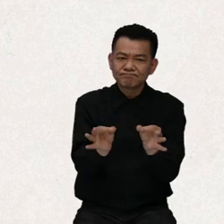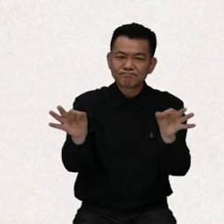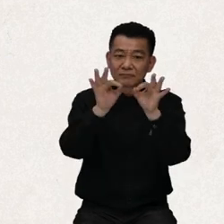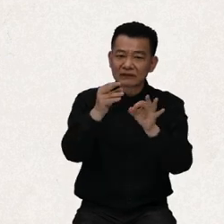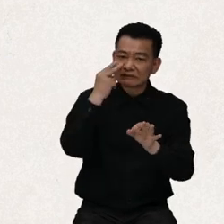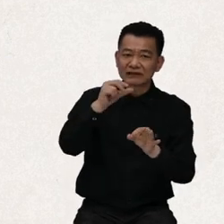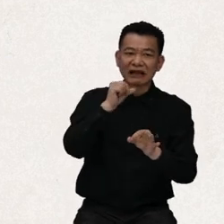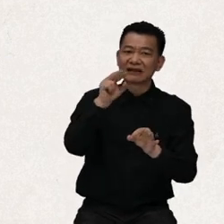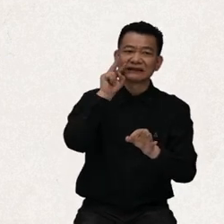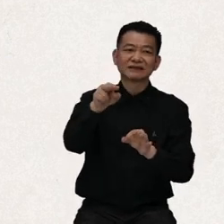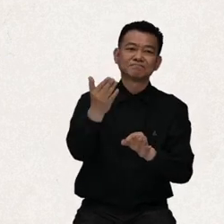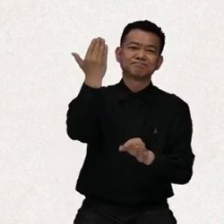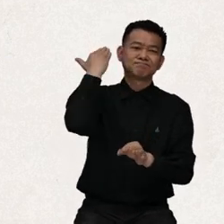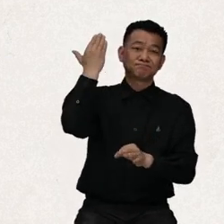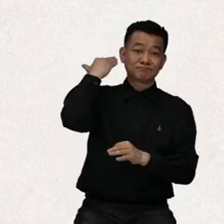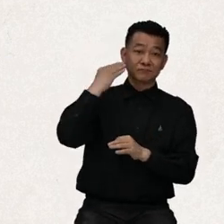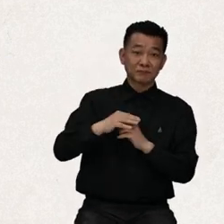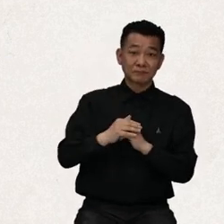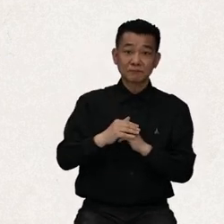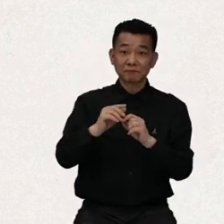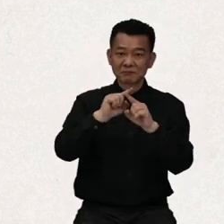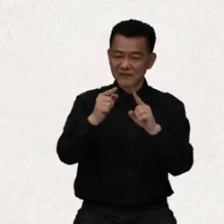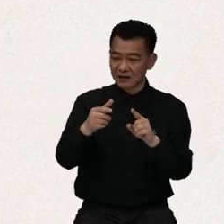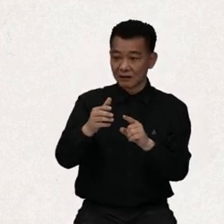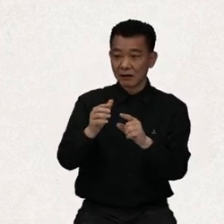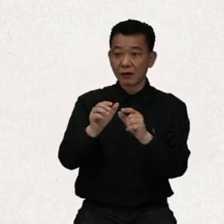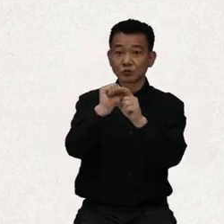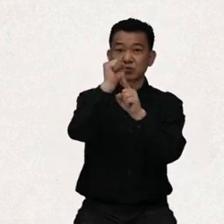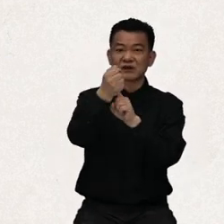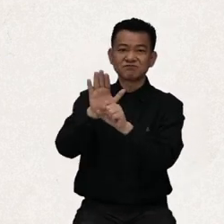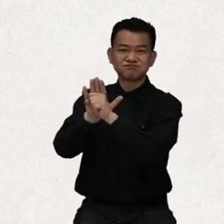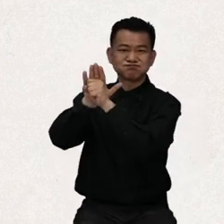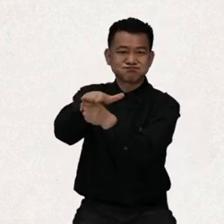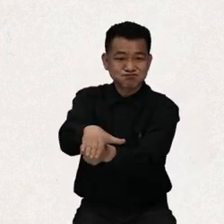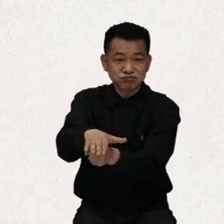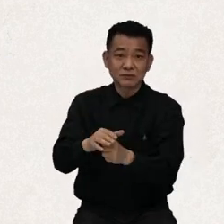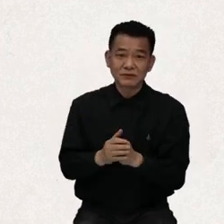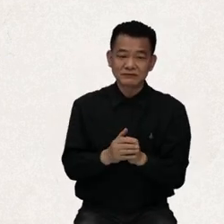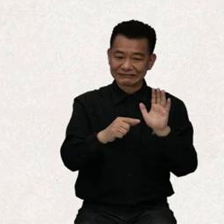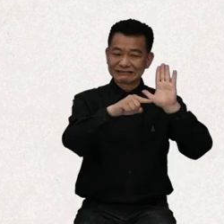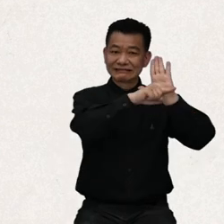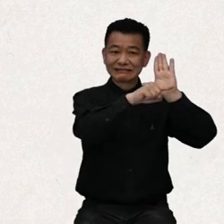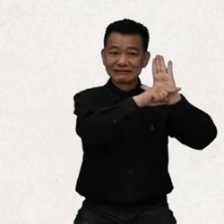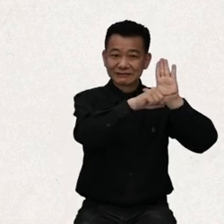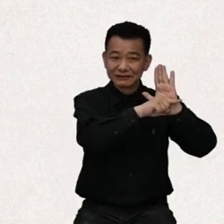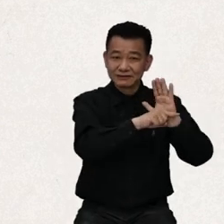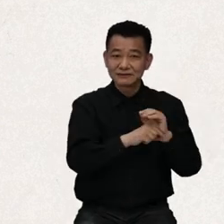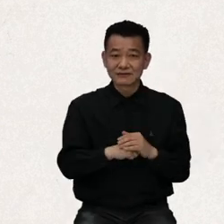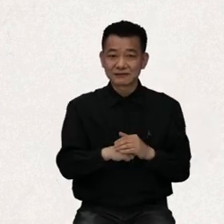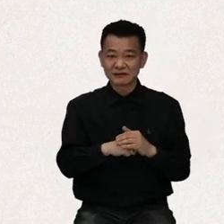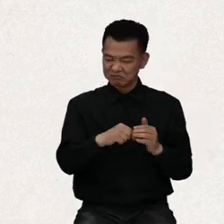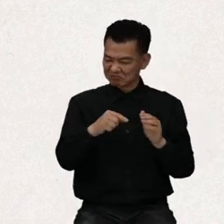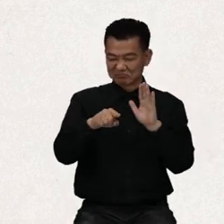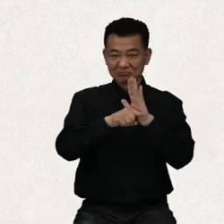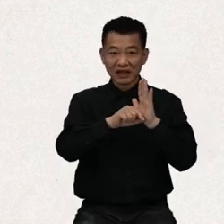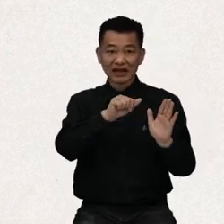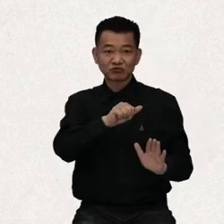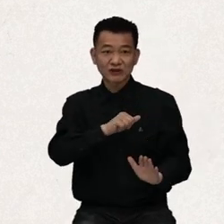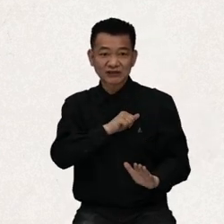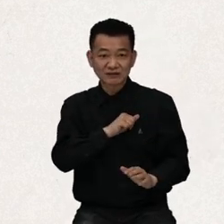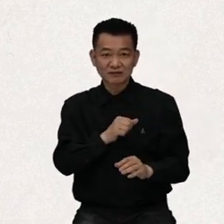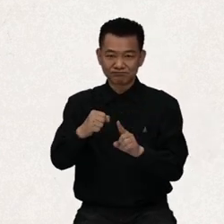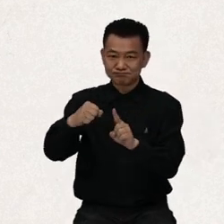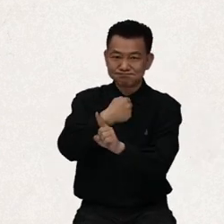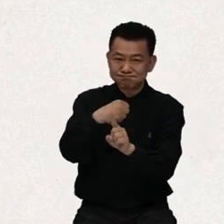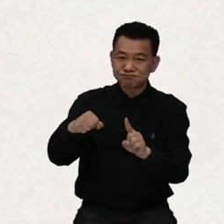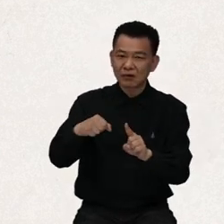human beings, there were suppression, exclusion, negative perception, negative attitudes, violence, and abuse towards